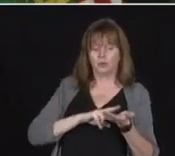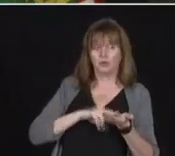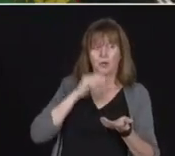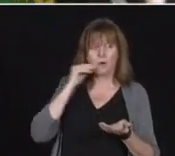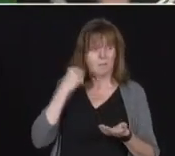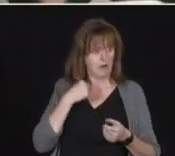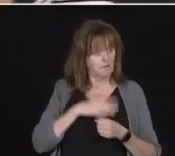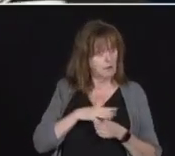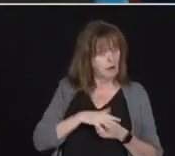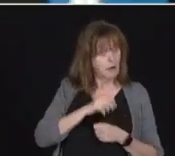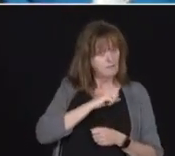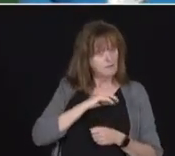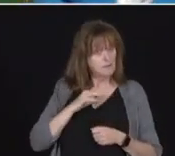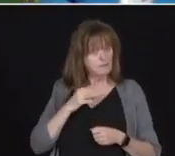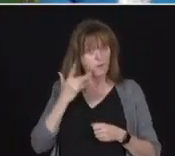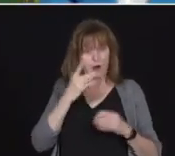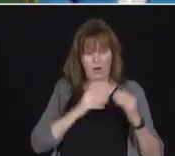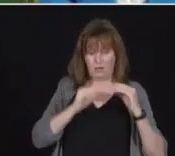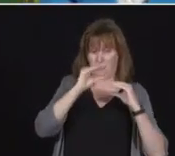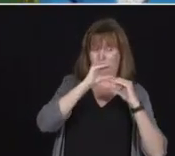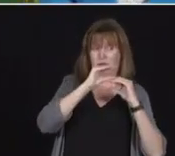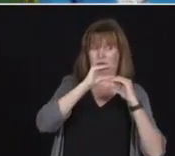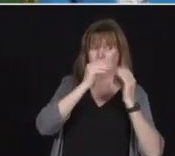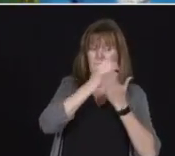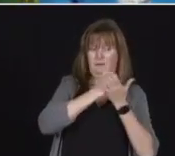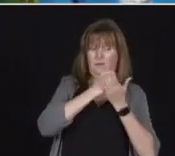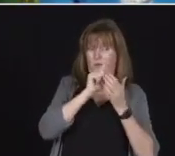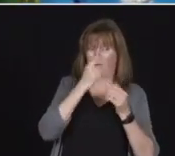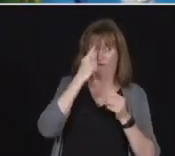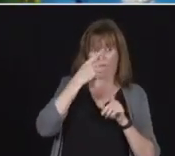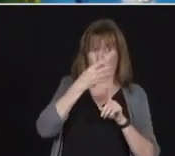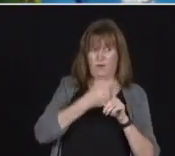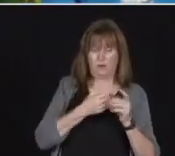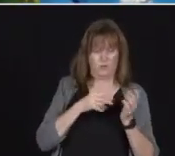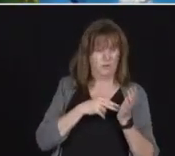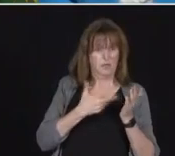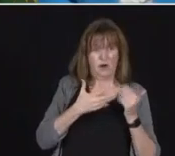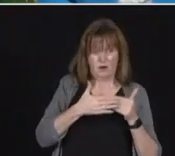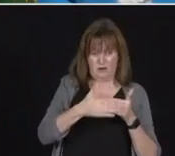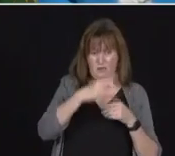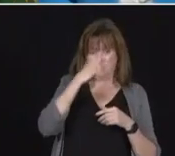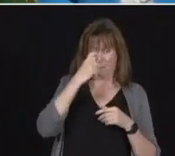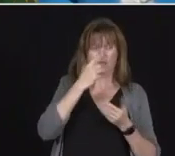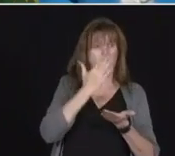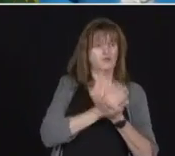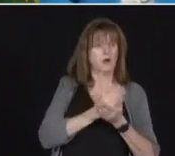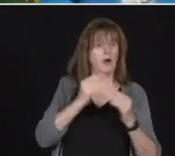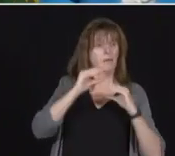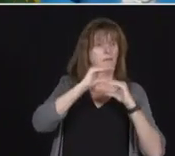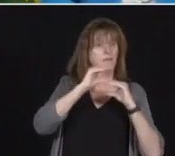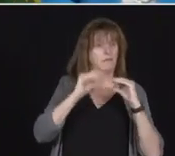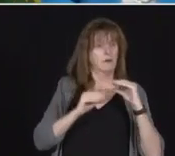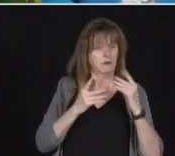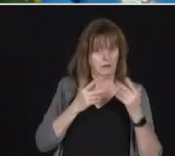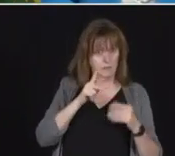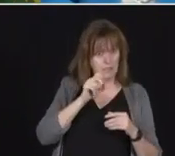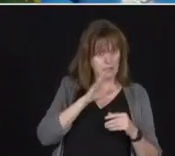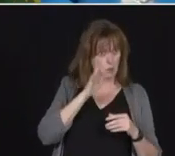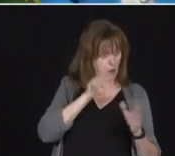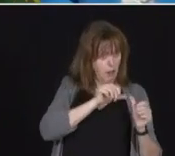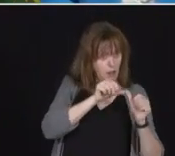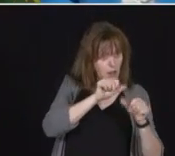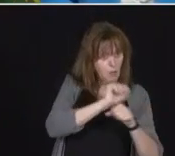months. It is retroactive so it will be gone by the end of summer. How are you going to keep personal support workers in